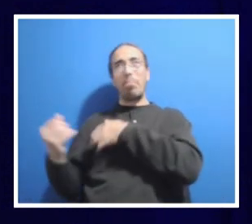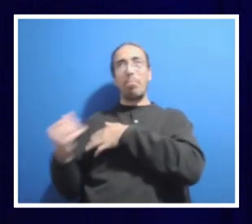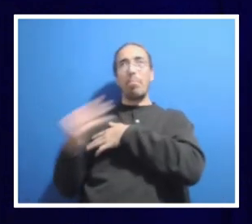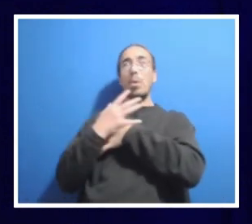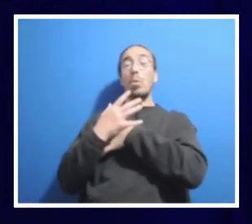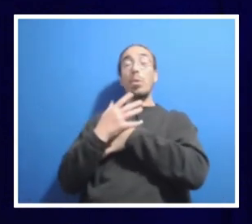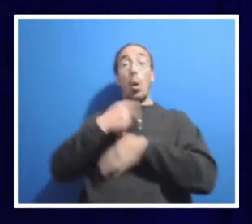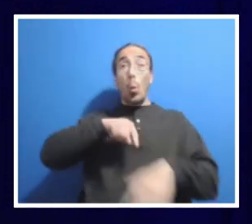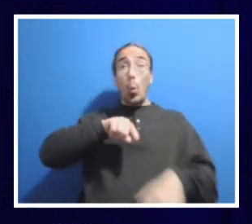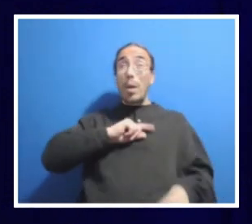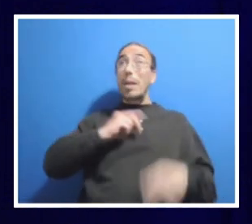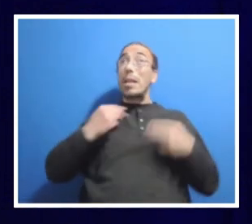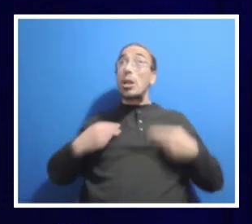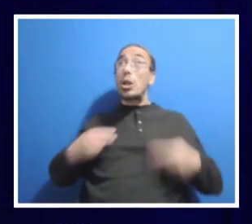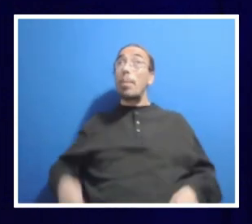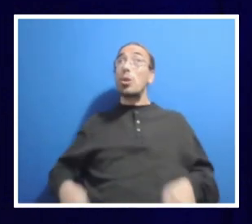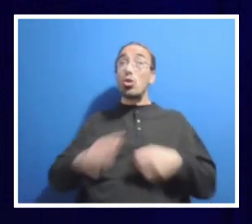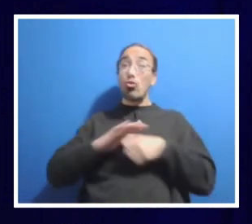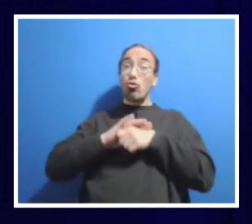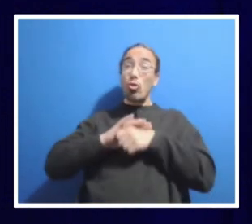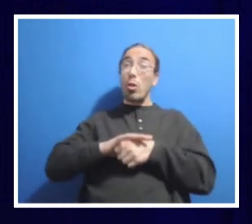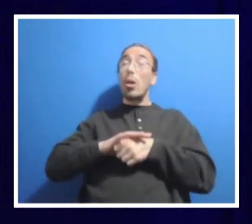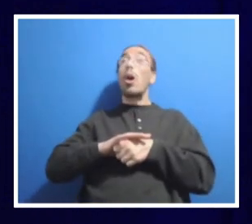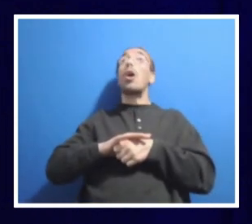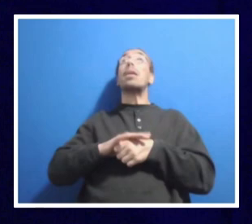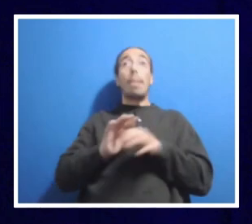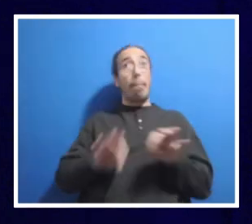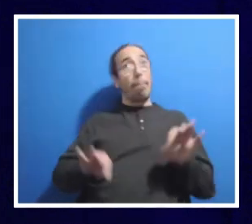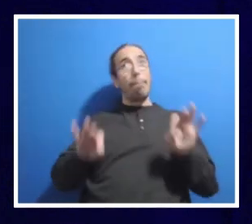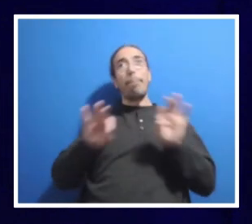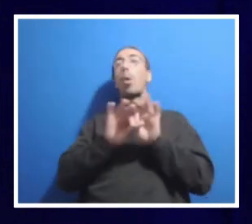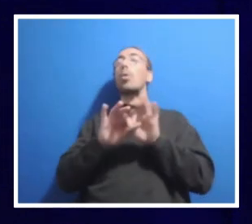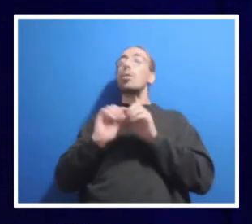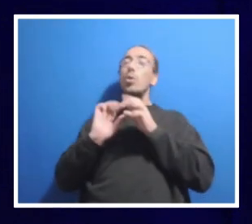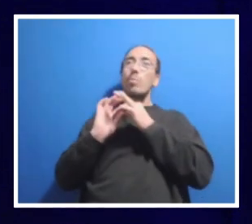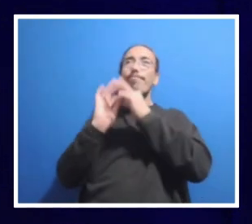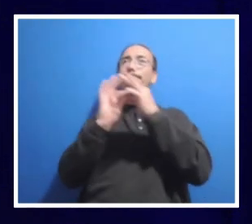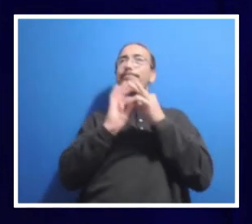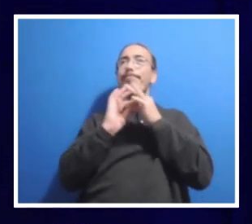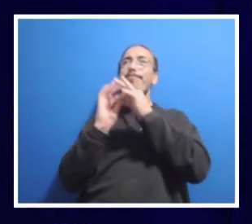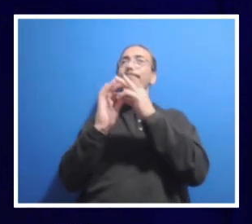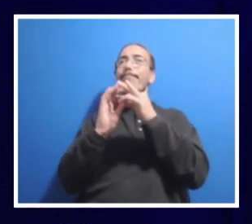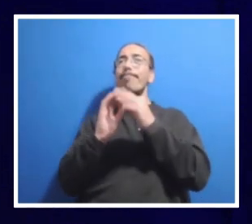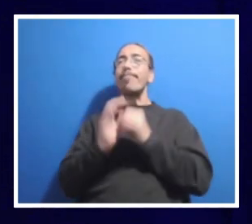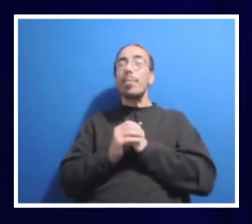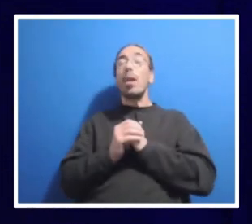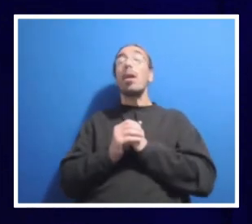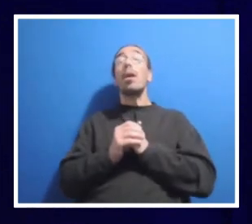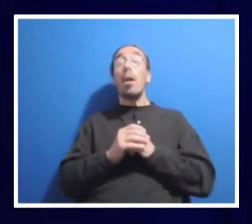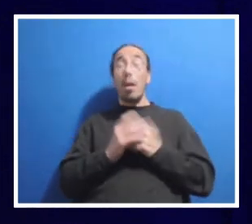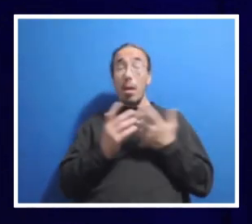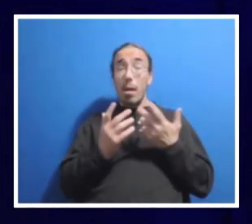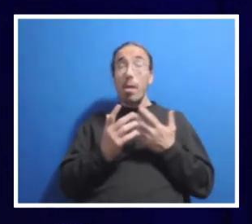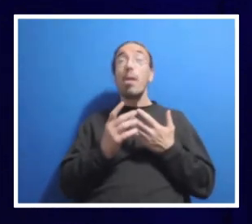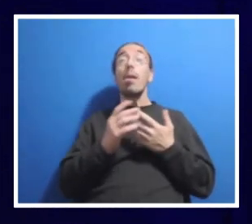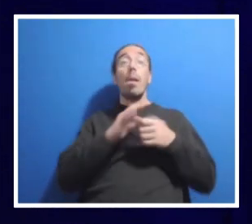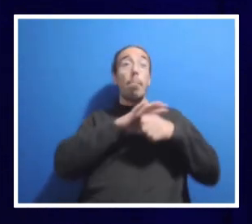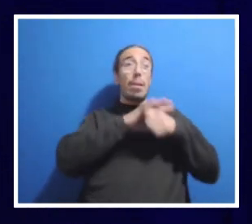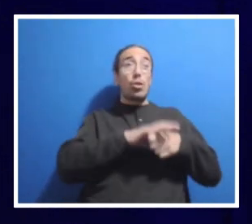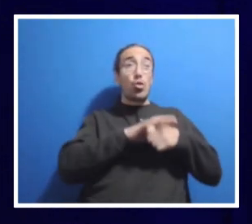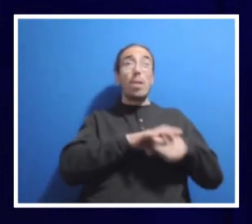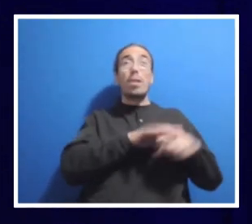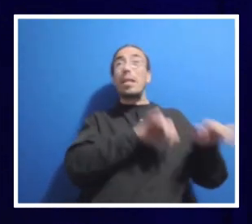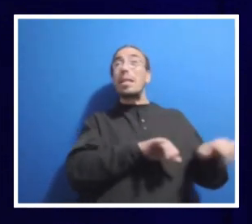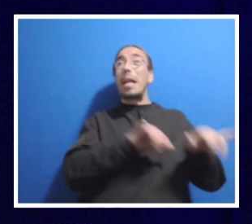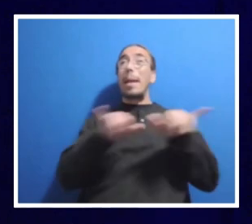under stress, we are wired to come together. And the pandemic meant not only were we stressed, but we needed to be isolated from one